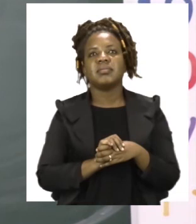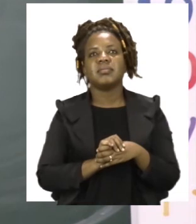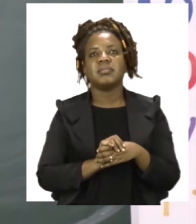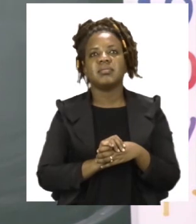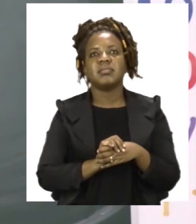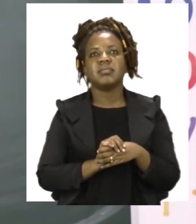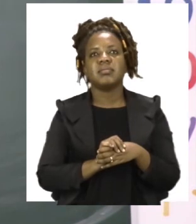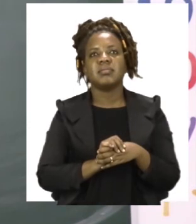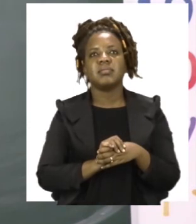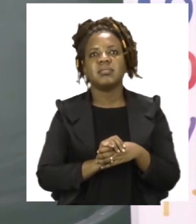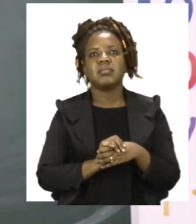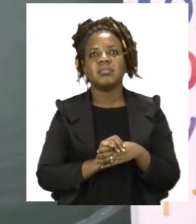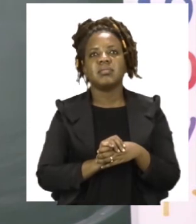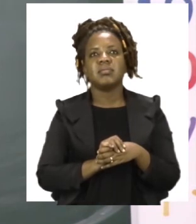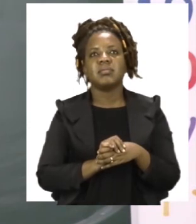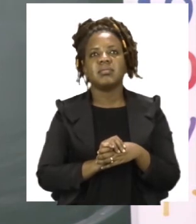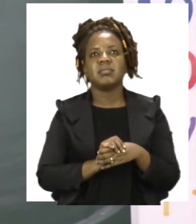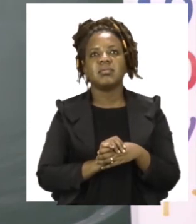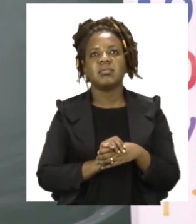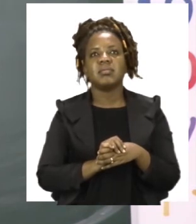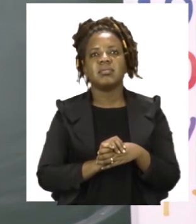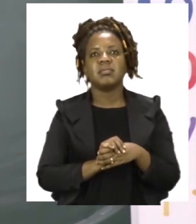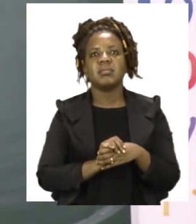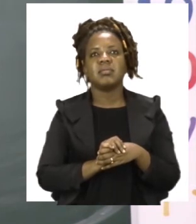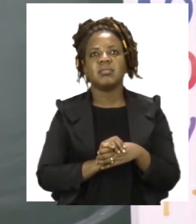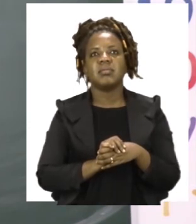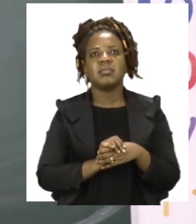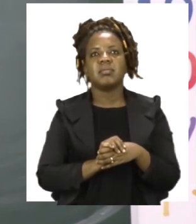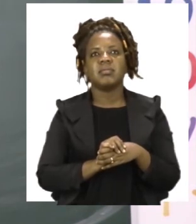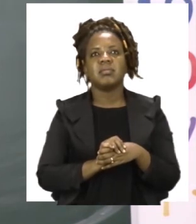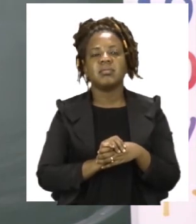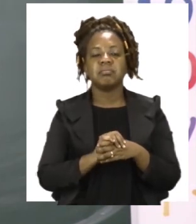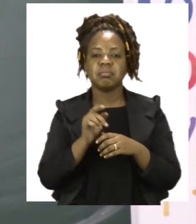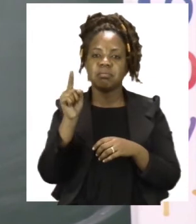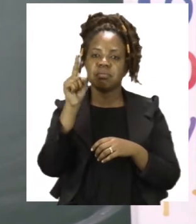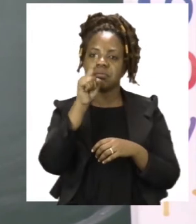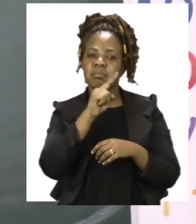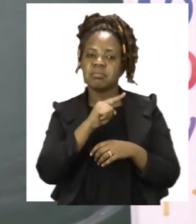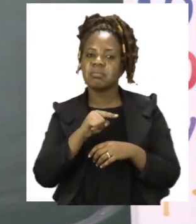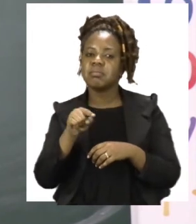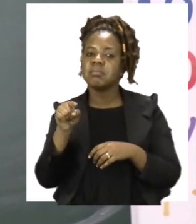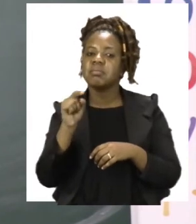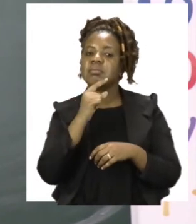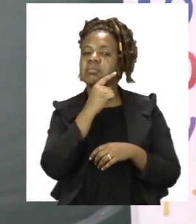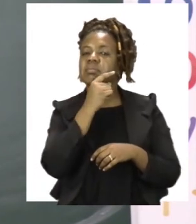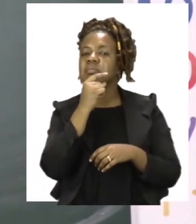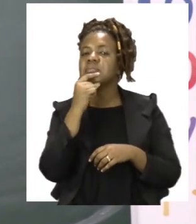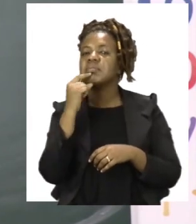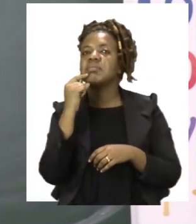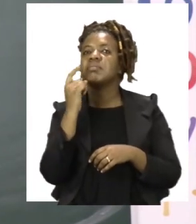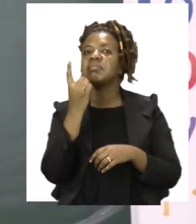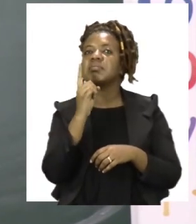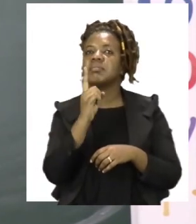Then you are going to write the circle. The name